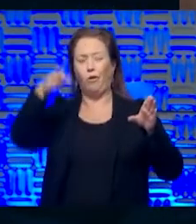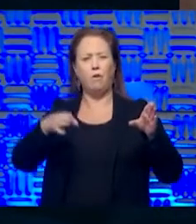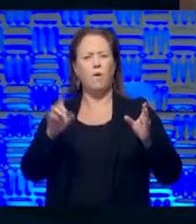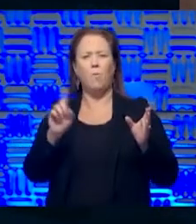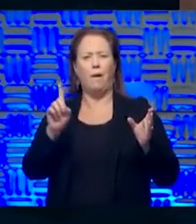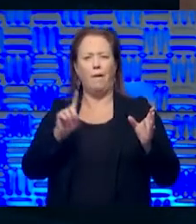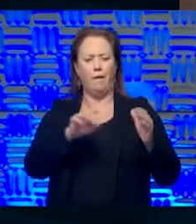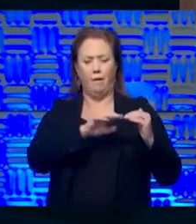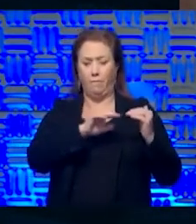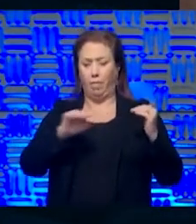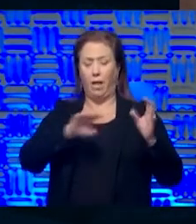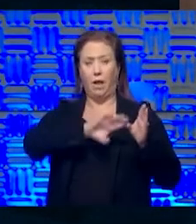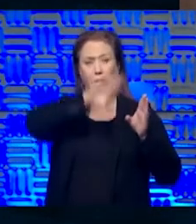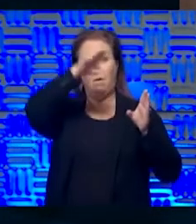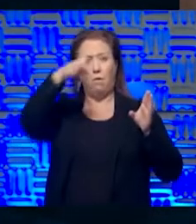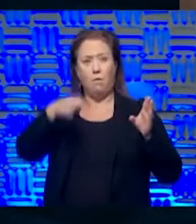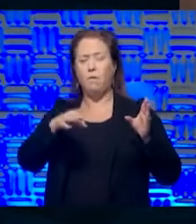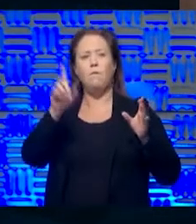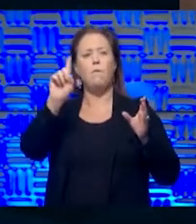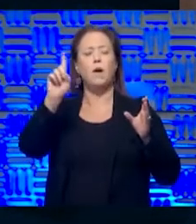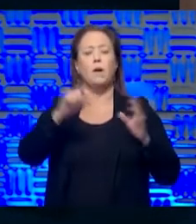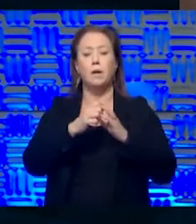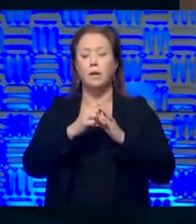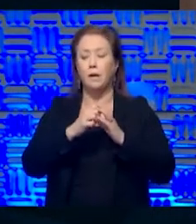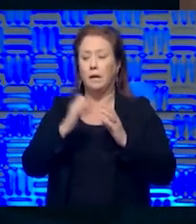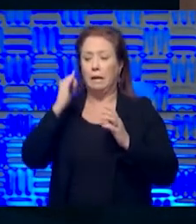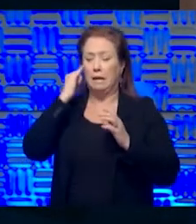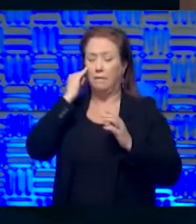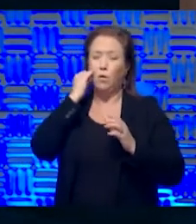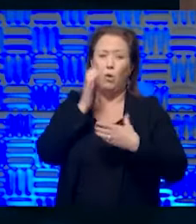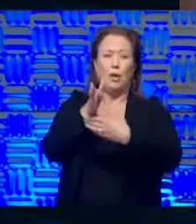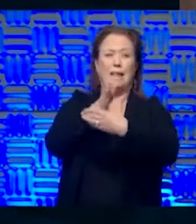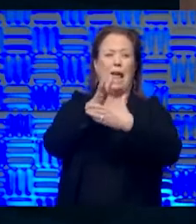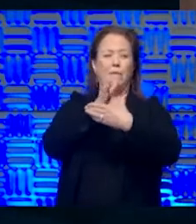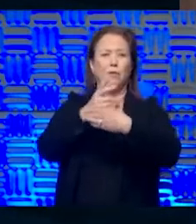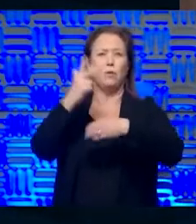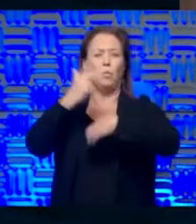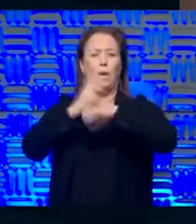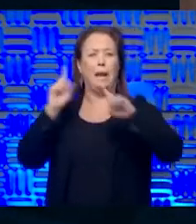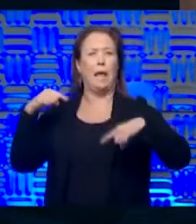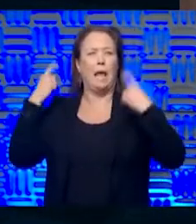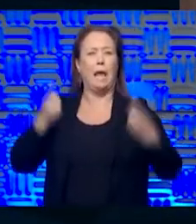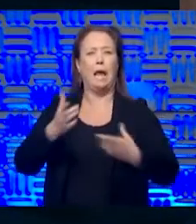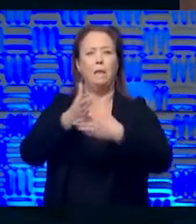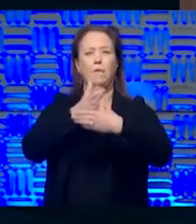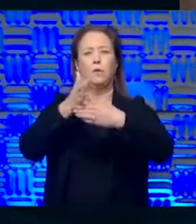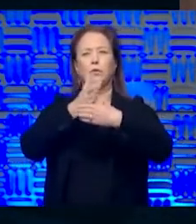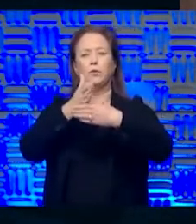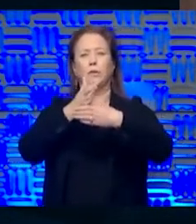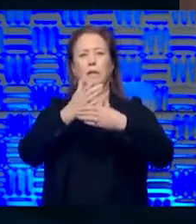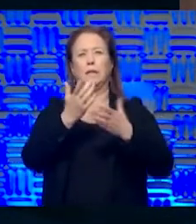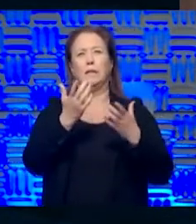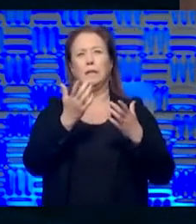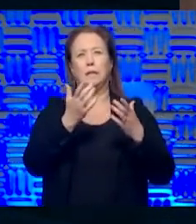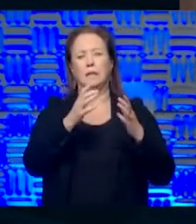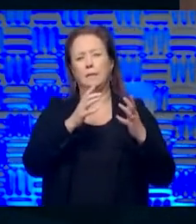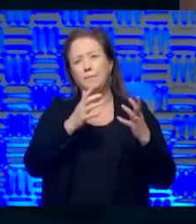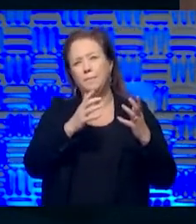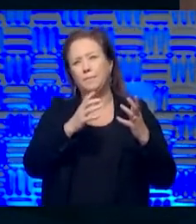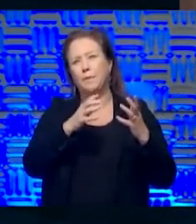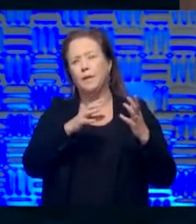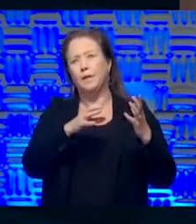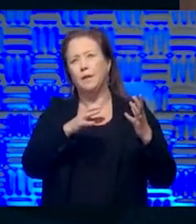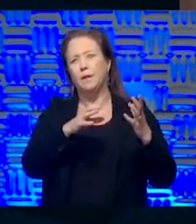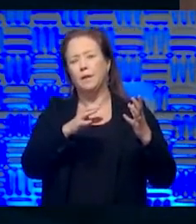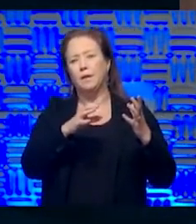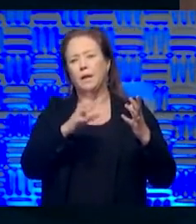Oh, um, you know, if you look at the rolling three day average, it's, it's a slightly negative, uh, a